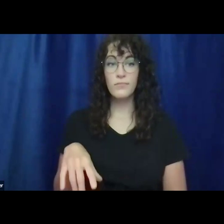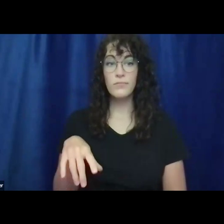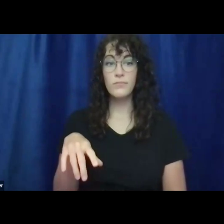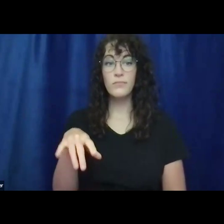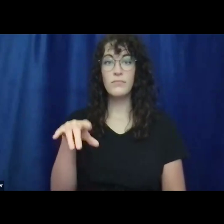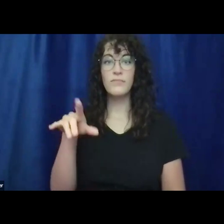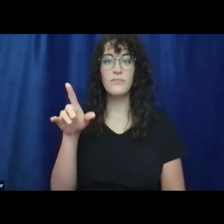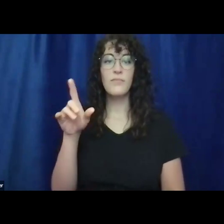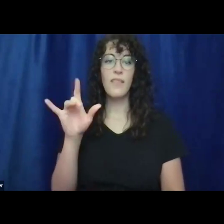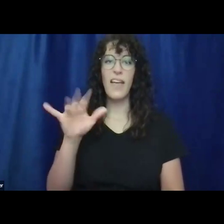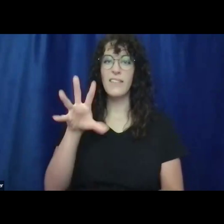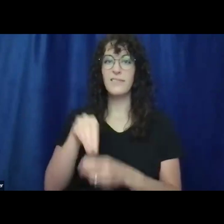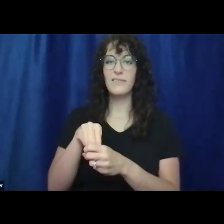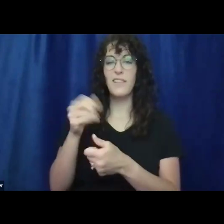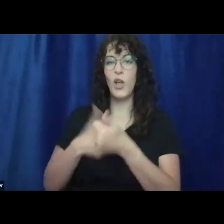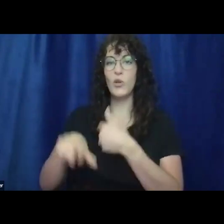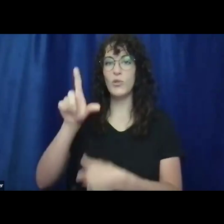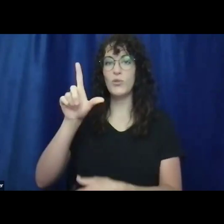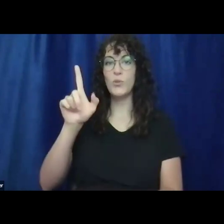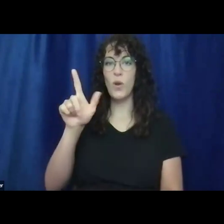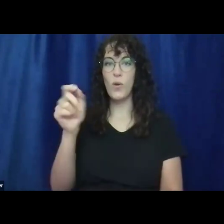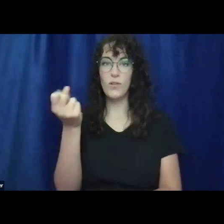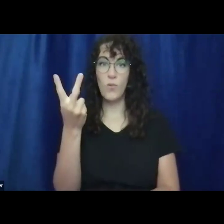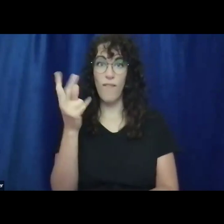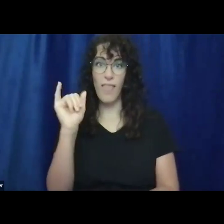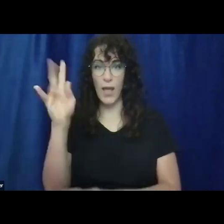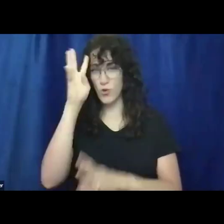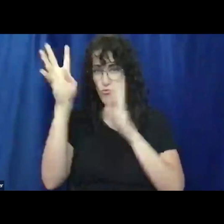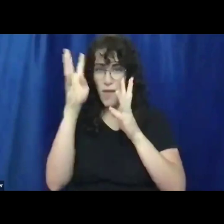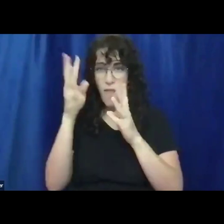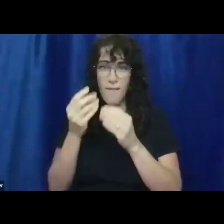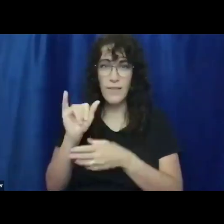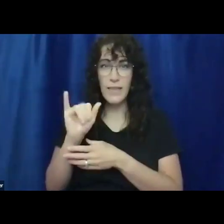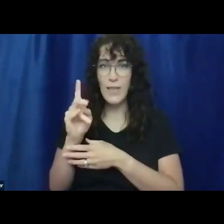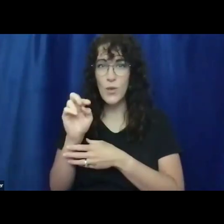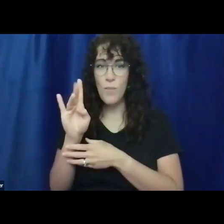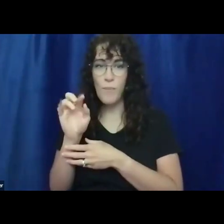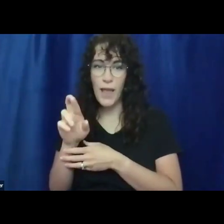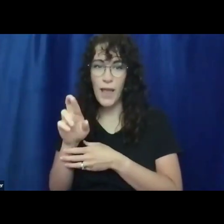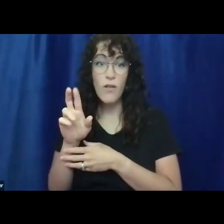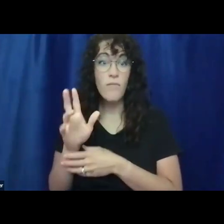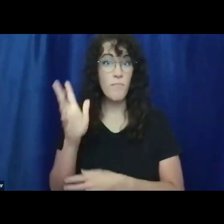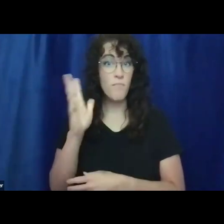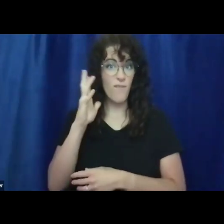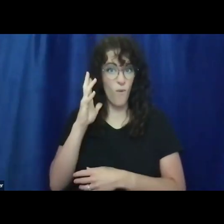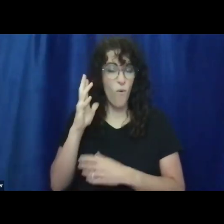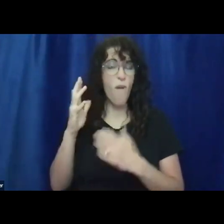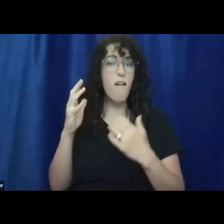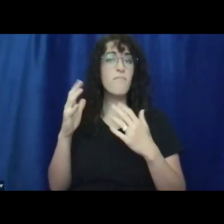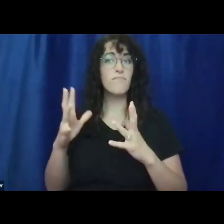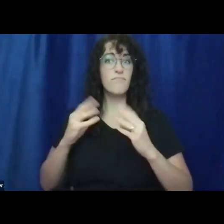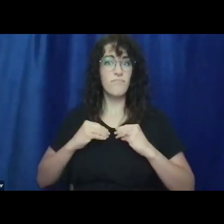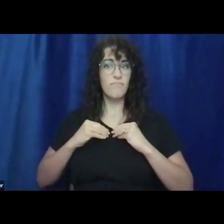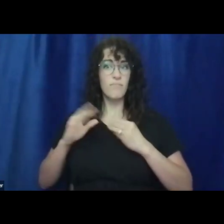incubator in Chicago. So this creative incubator originally housed music industry,